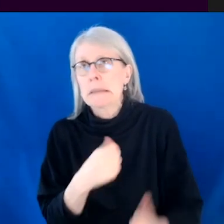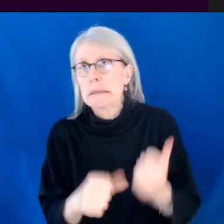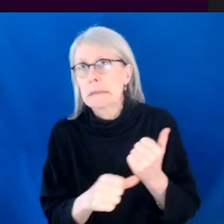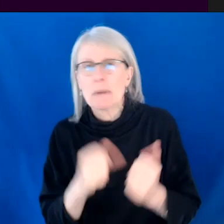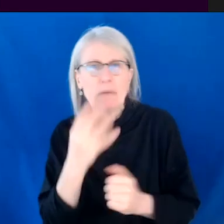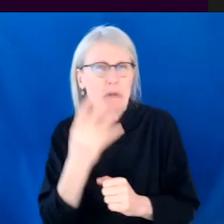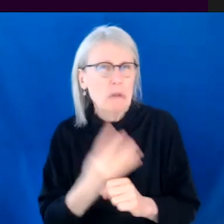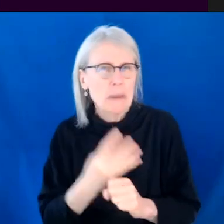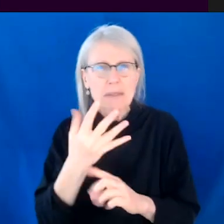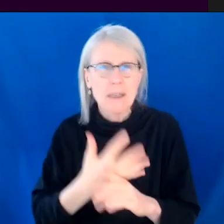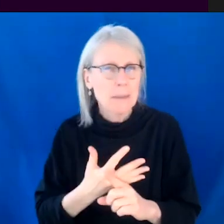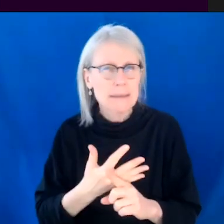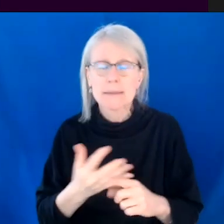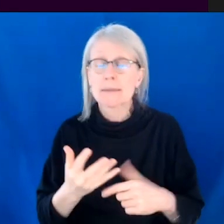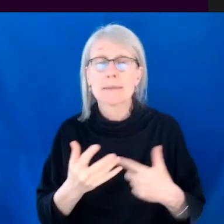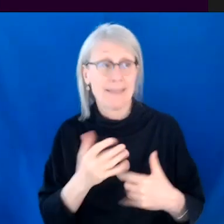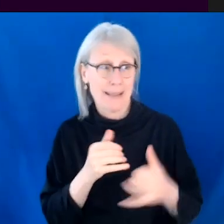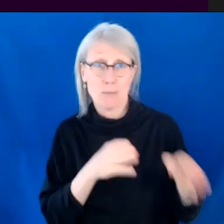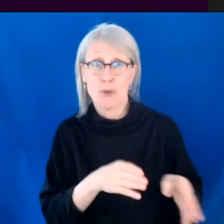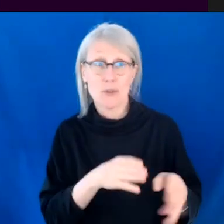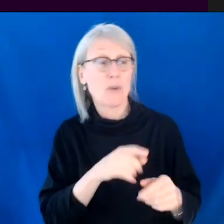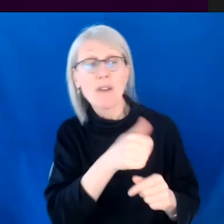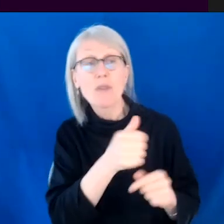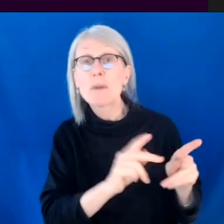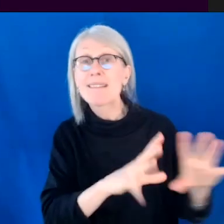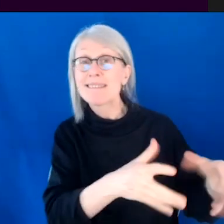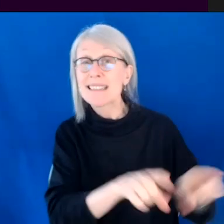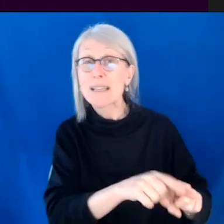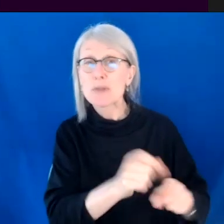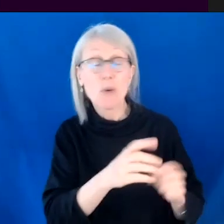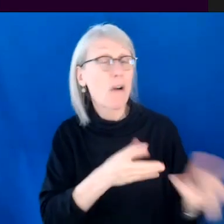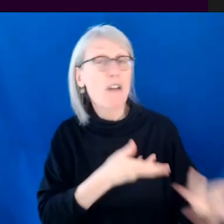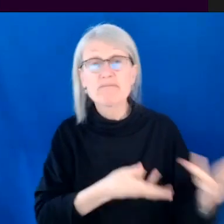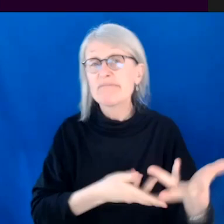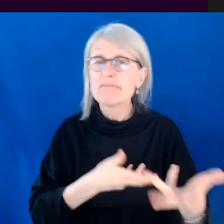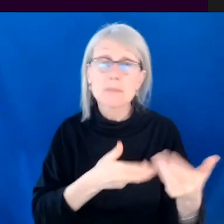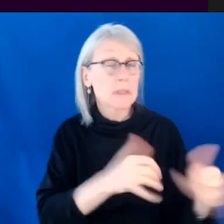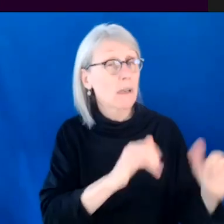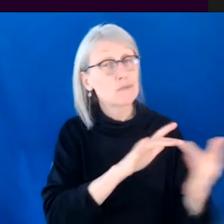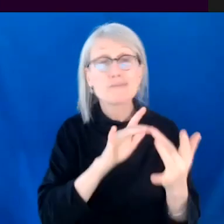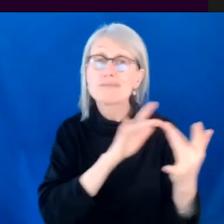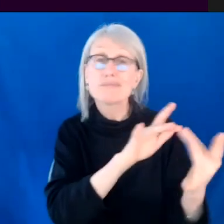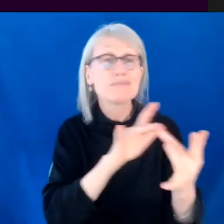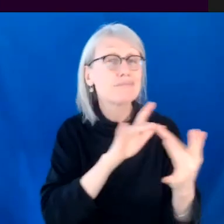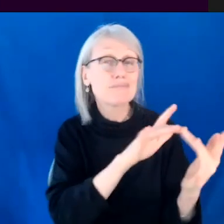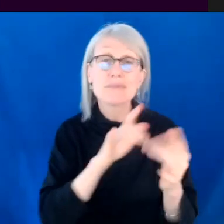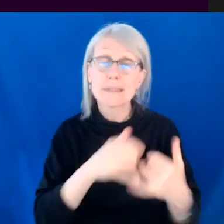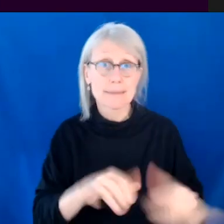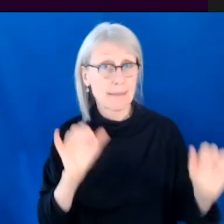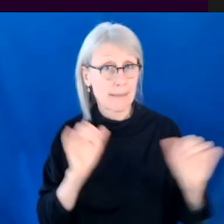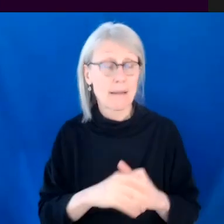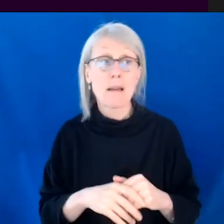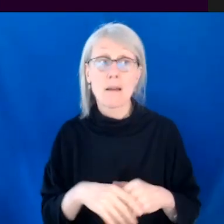months, five months. And I still talk to some of those people to this day. Like I just always kept in touch with them, you know? And one of them